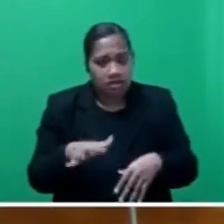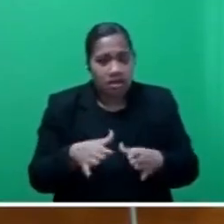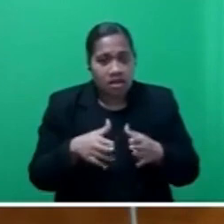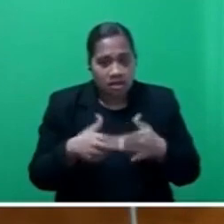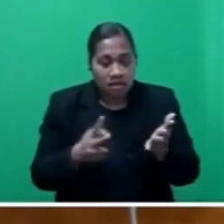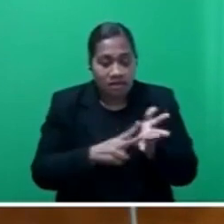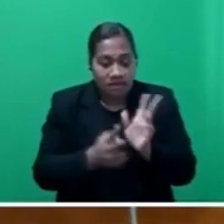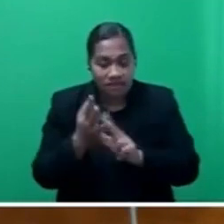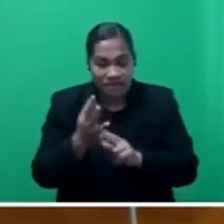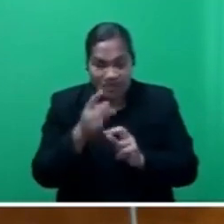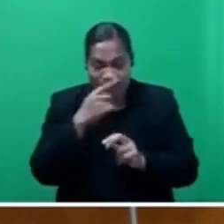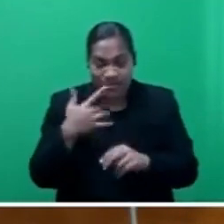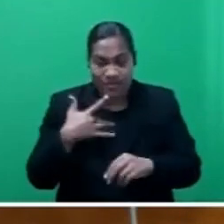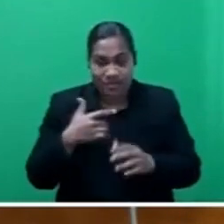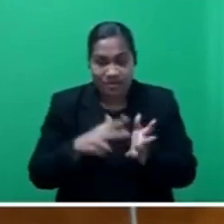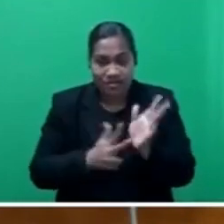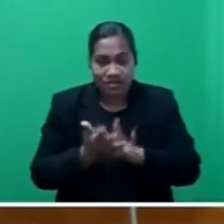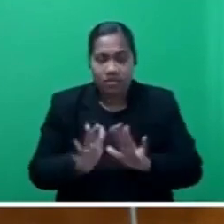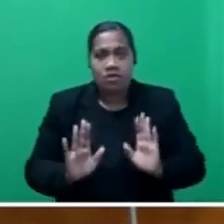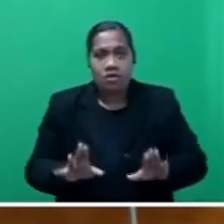power and receive electricity.